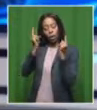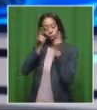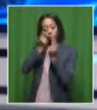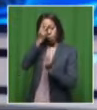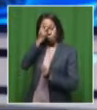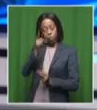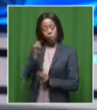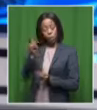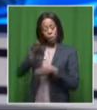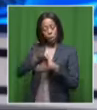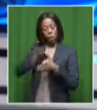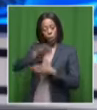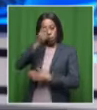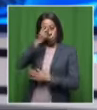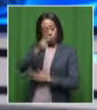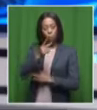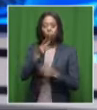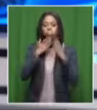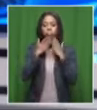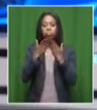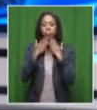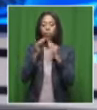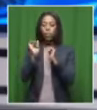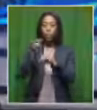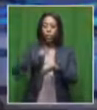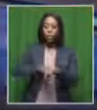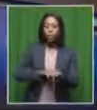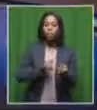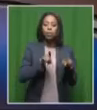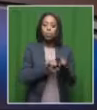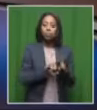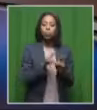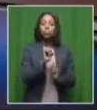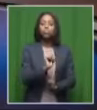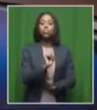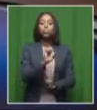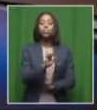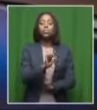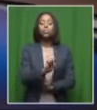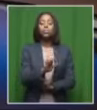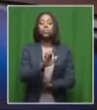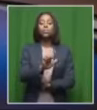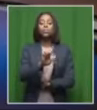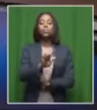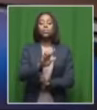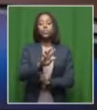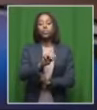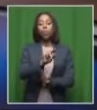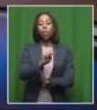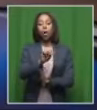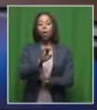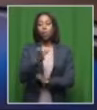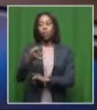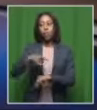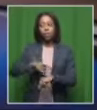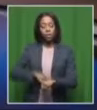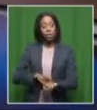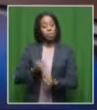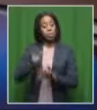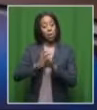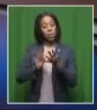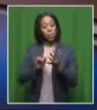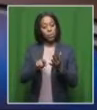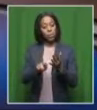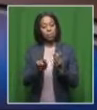Youssef. Professor, thanks for your time and thanks Silwane for coming through as well. So let me start with you Silwane. This story for